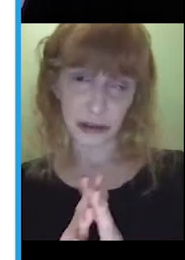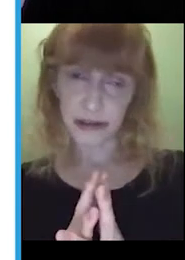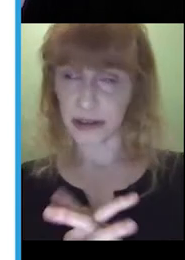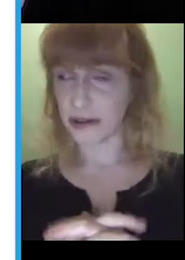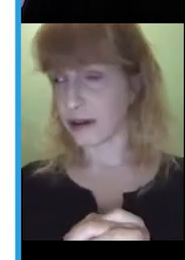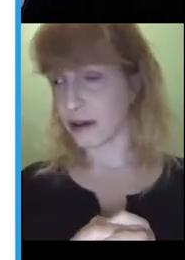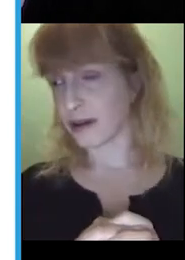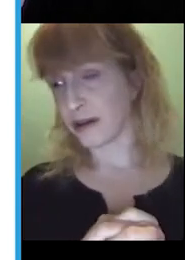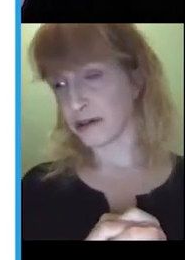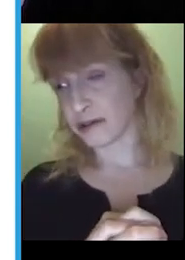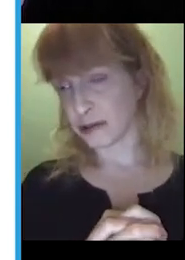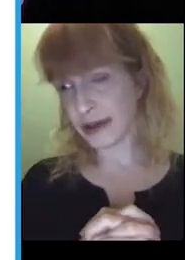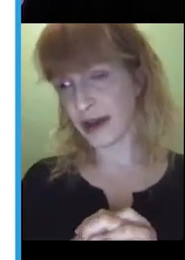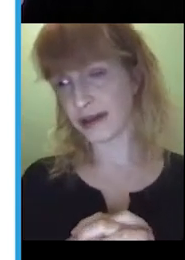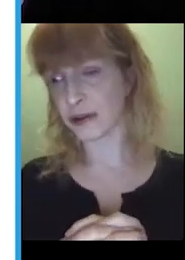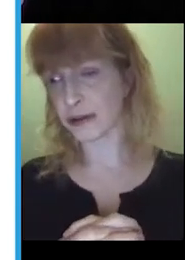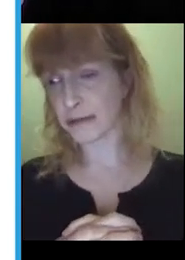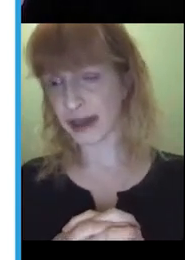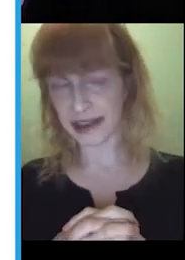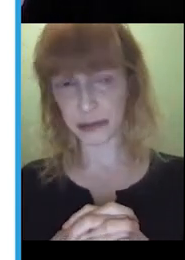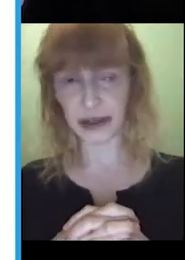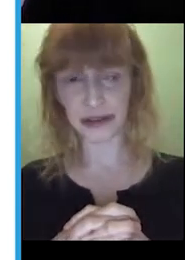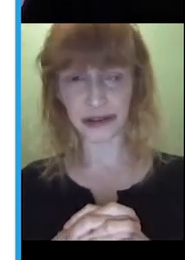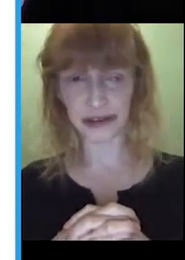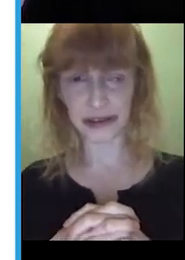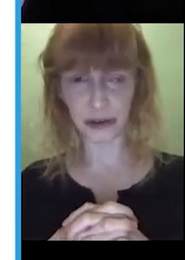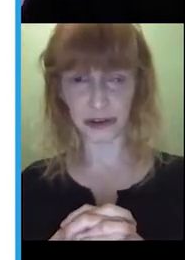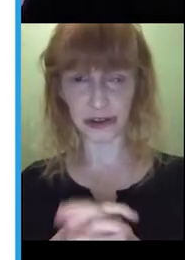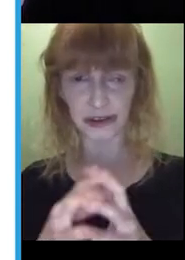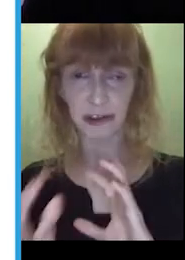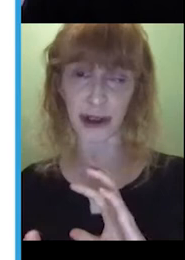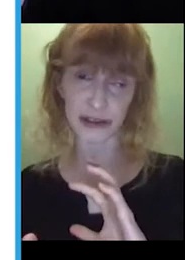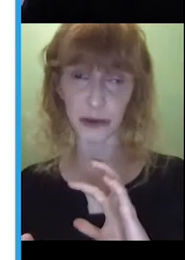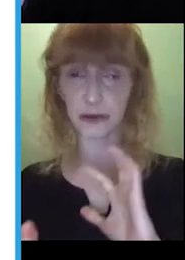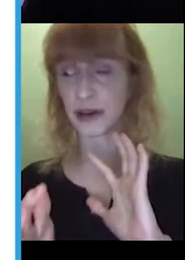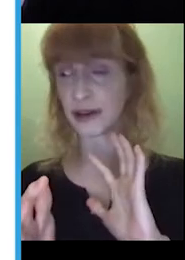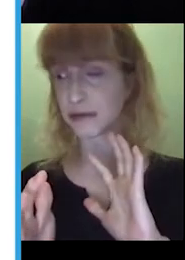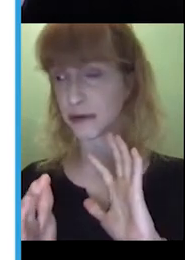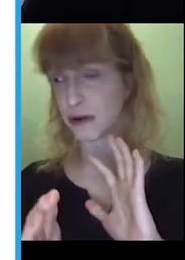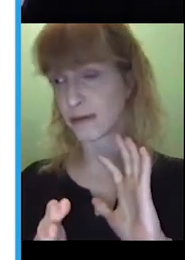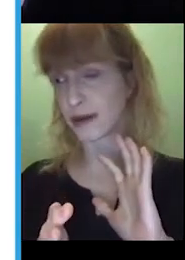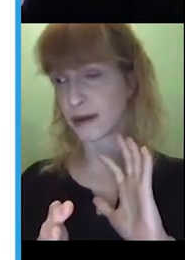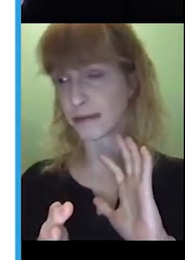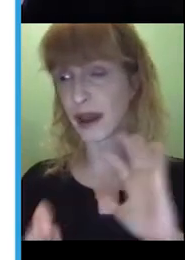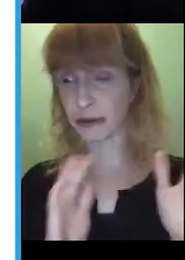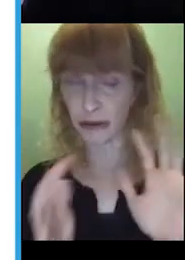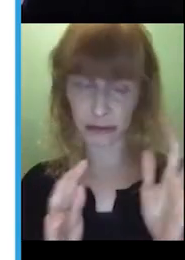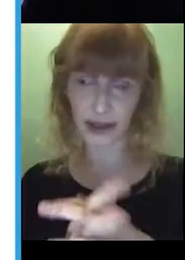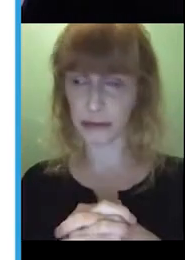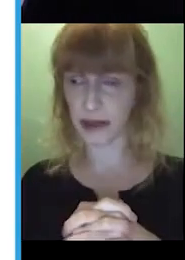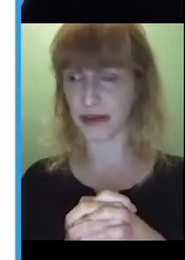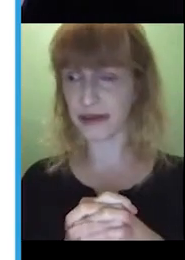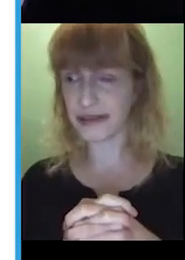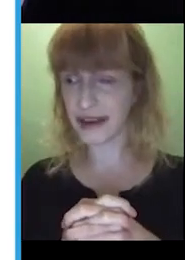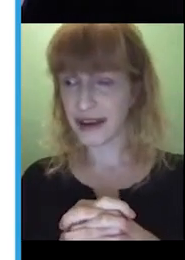and literacy skills in young children. So, the main aspect that distinguishes interactive book reading from other